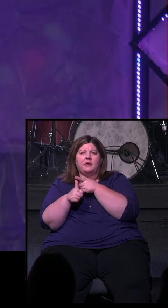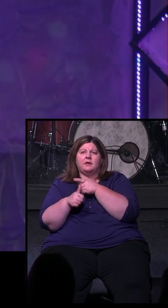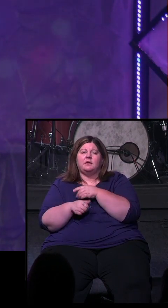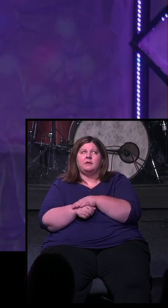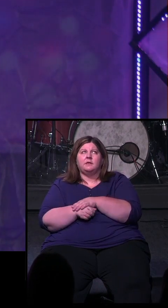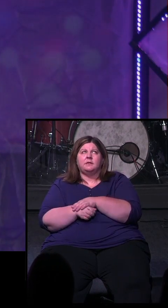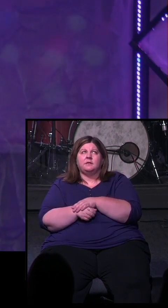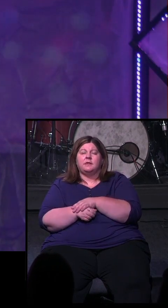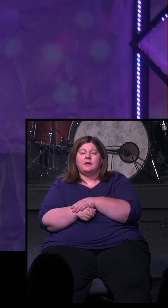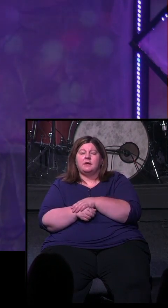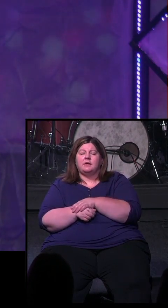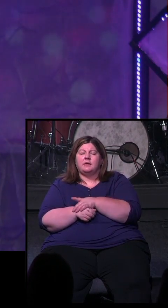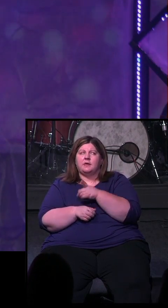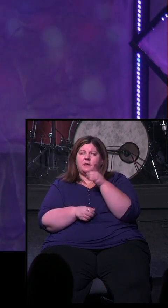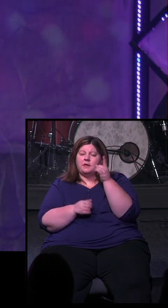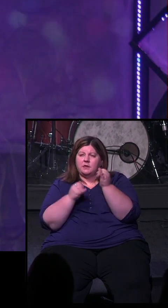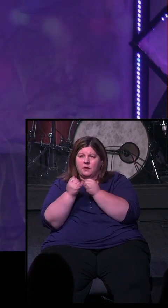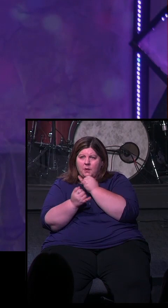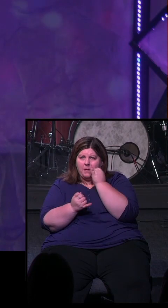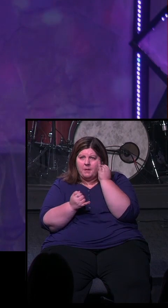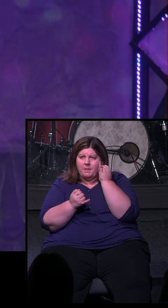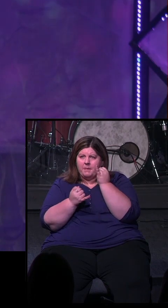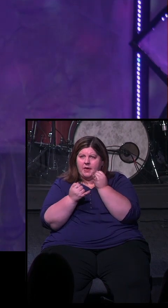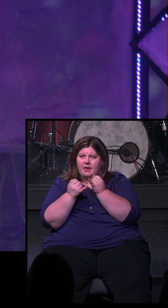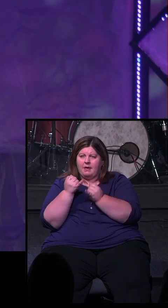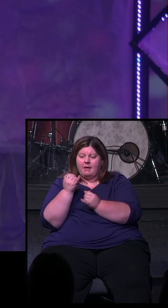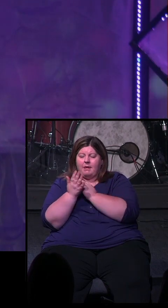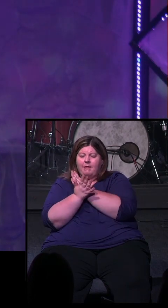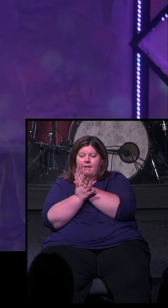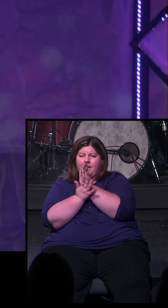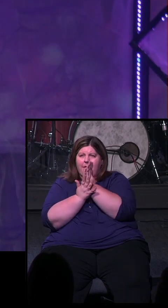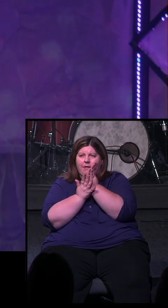and Omega.